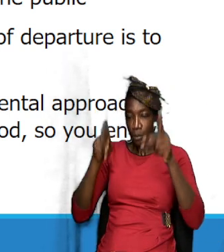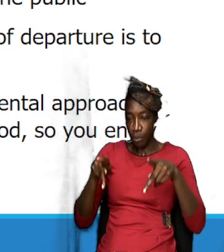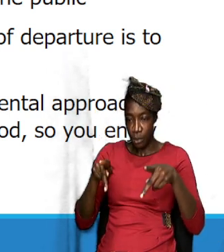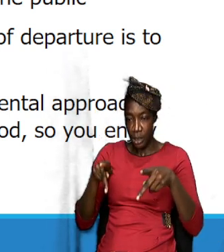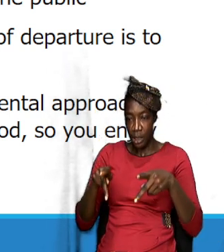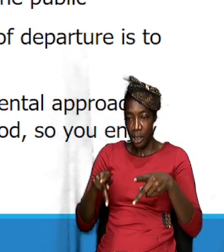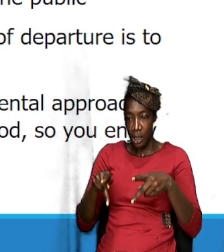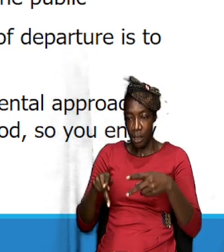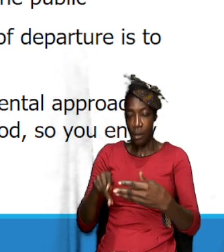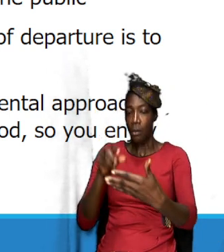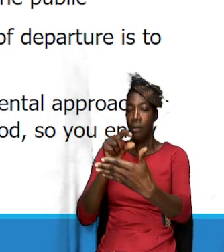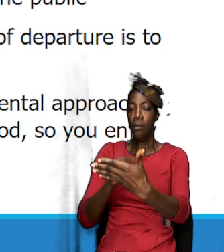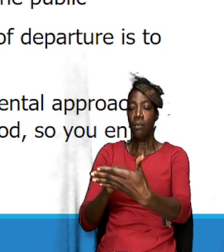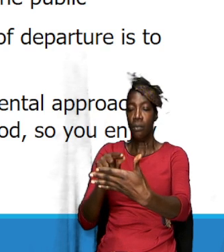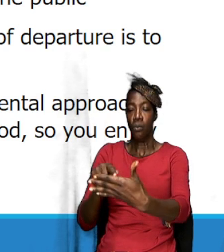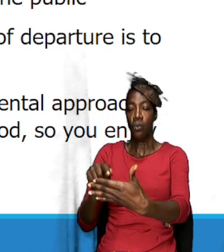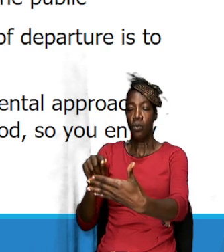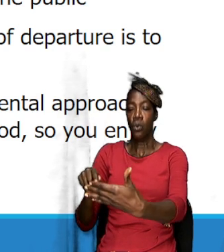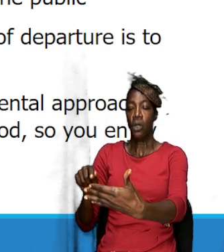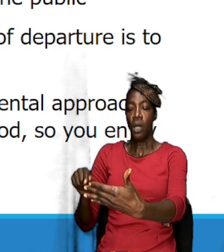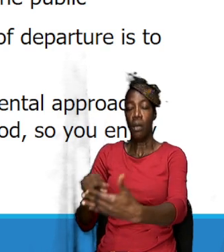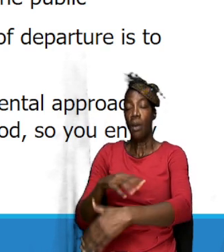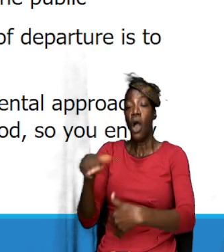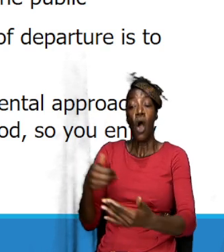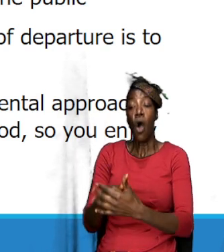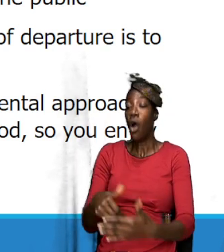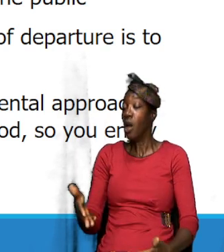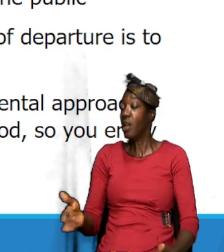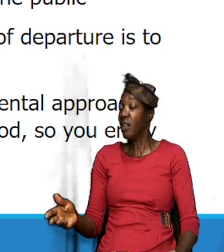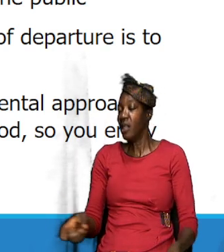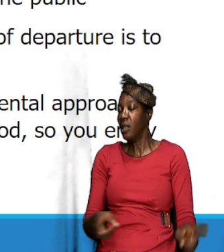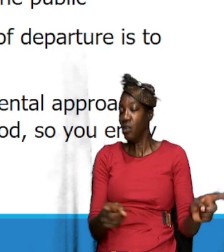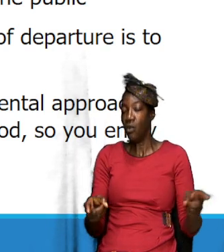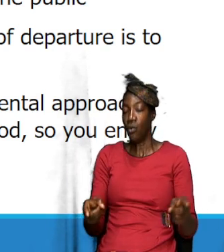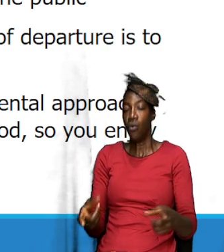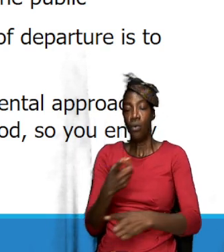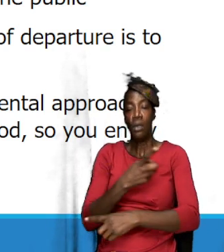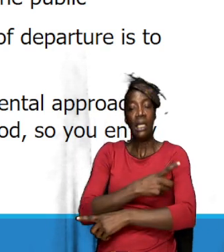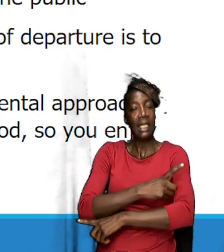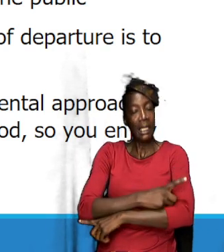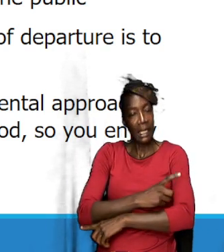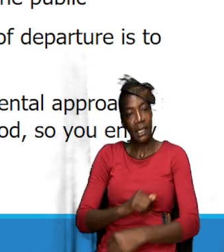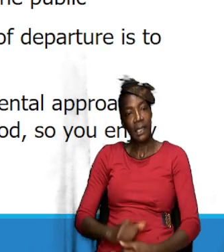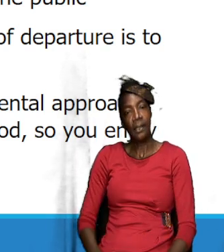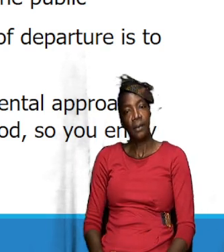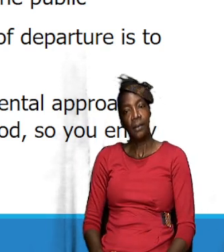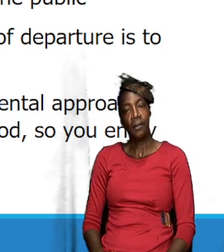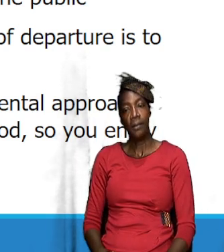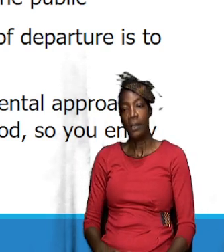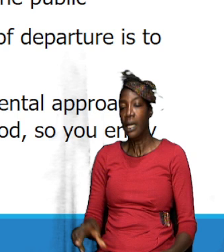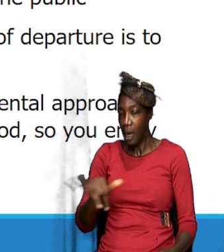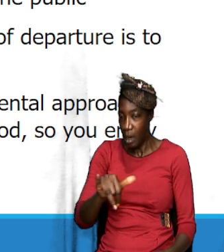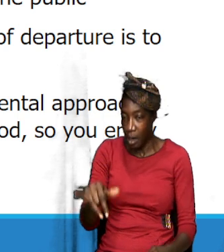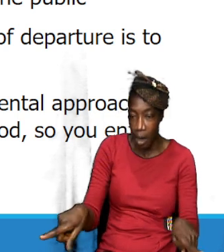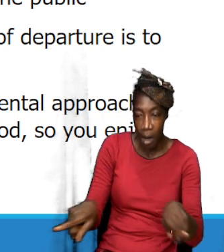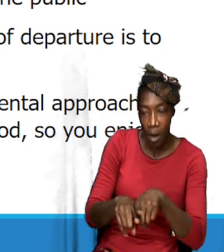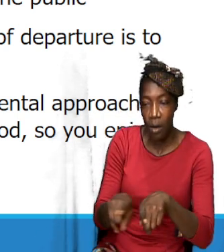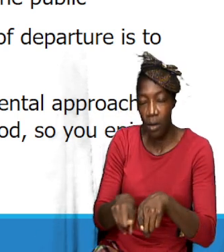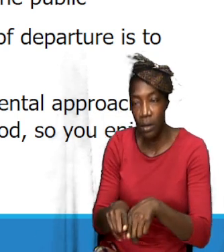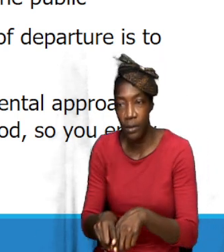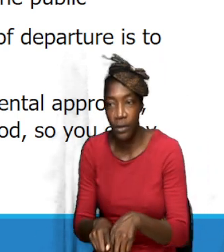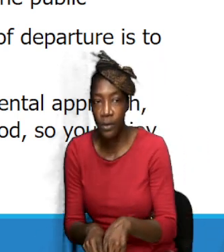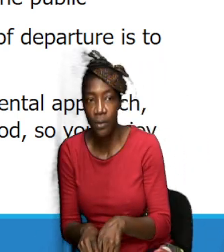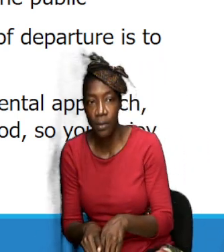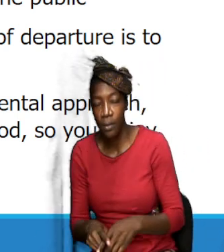calendar where you have all the other things that you're going to do in the day. Plan it. And also, I always